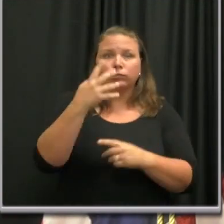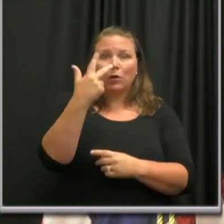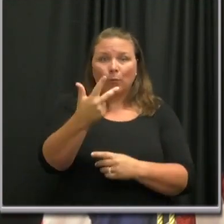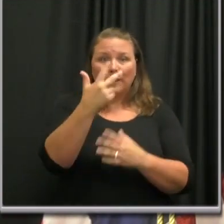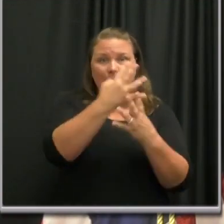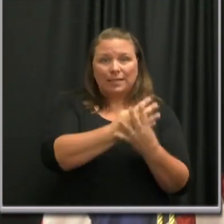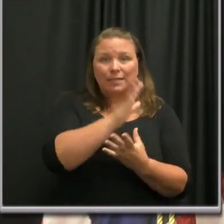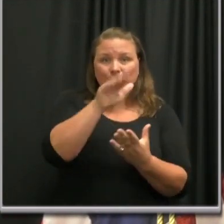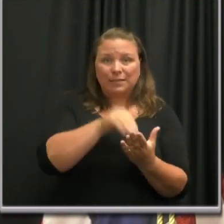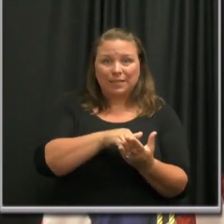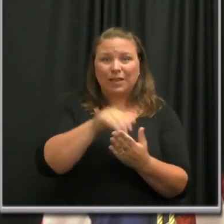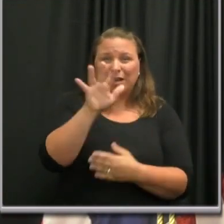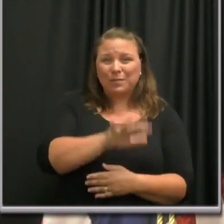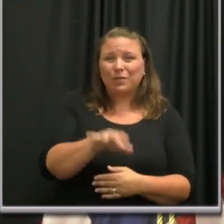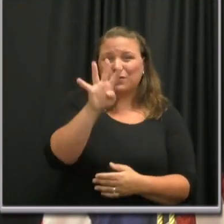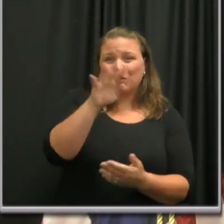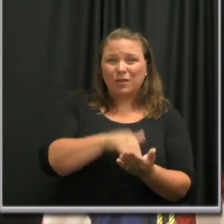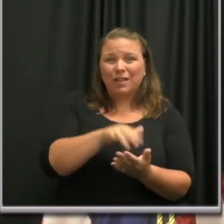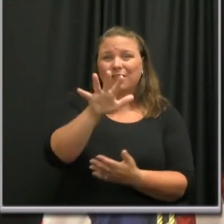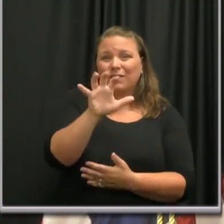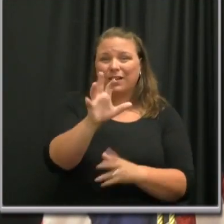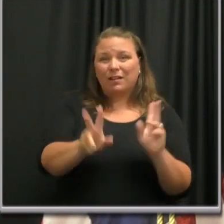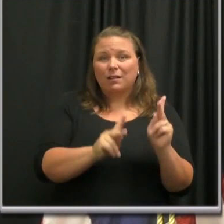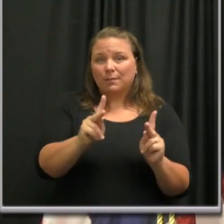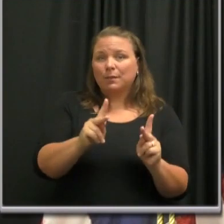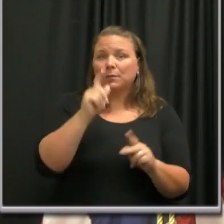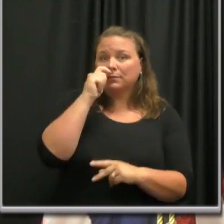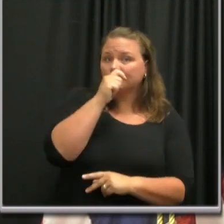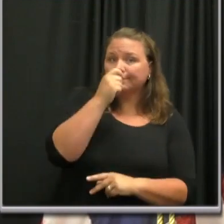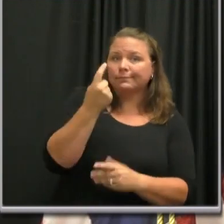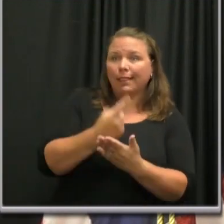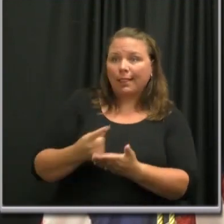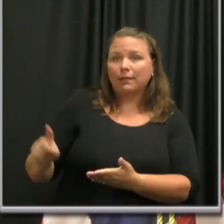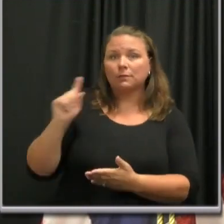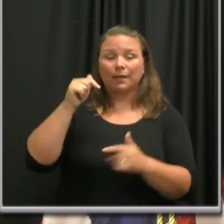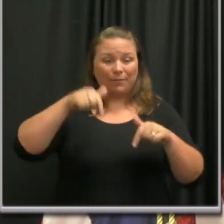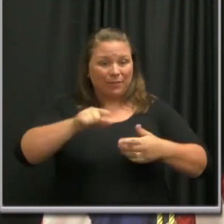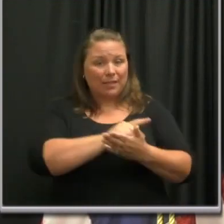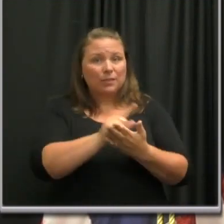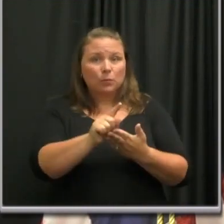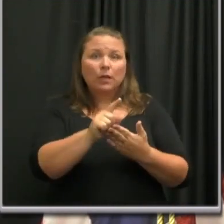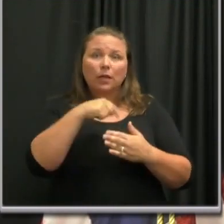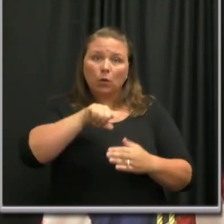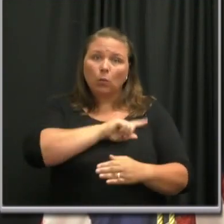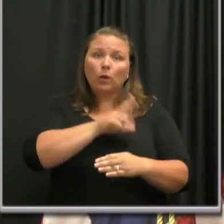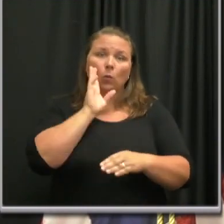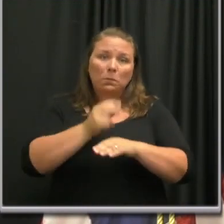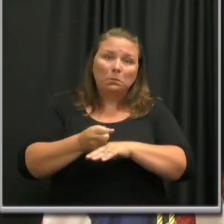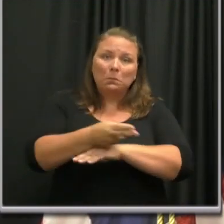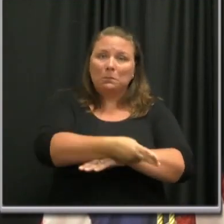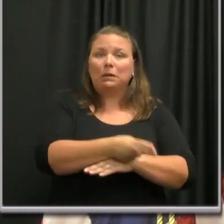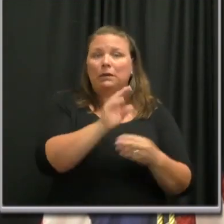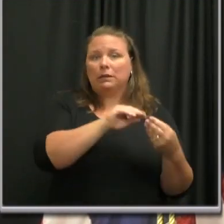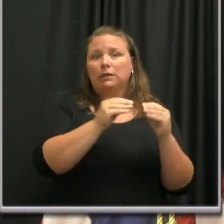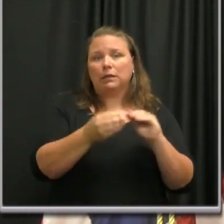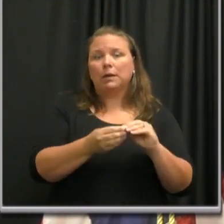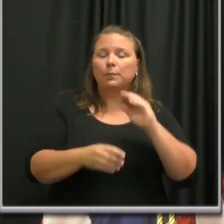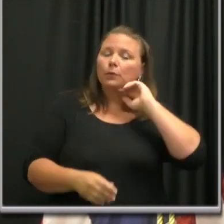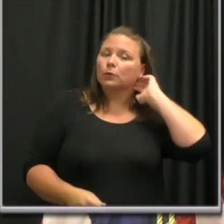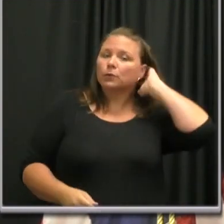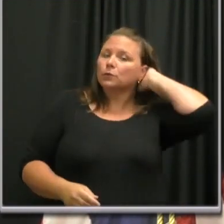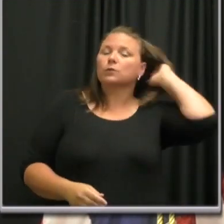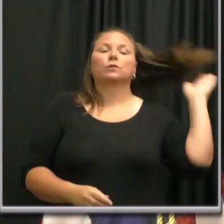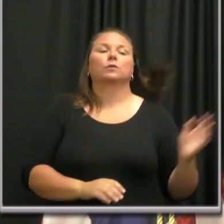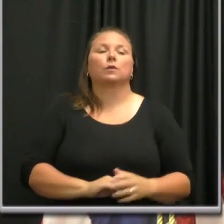centers, approximately 4,500 people last week. And this week already, we're on track to do more than